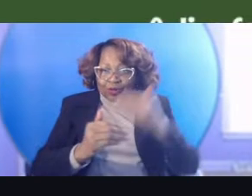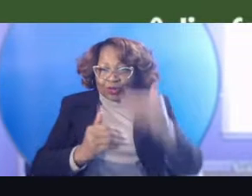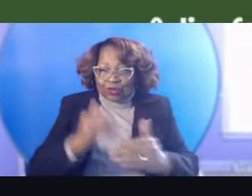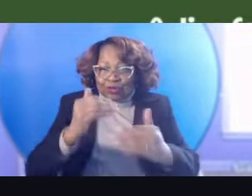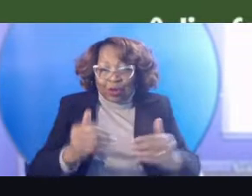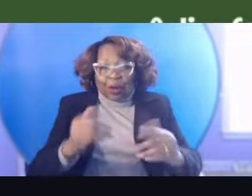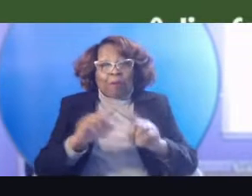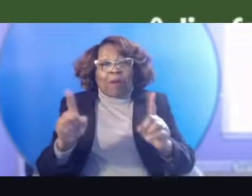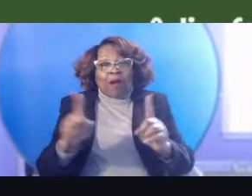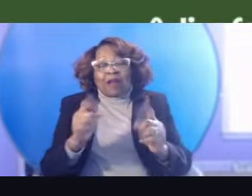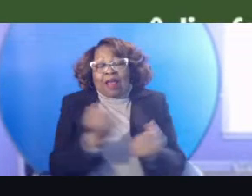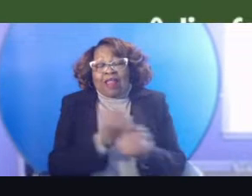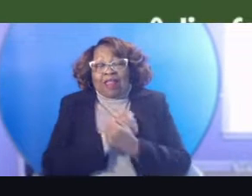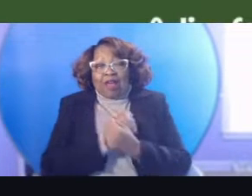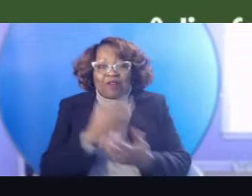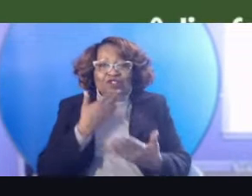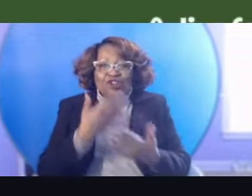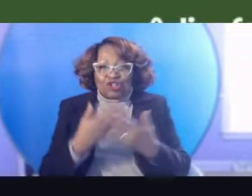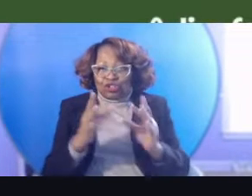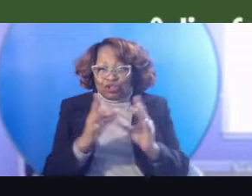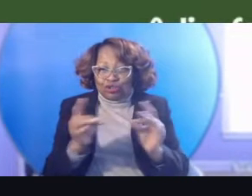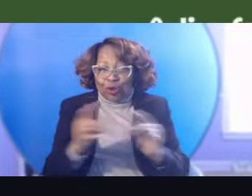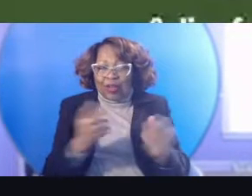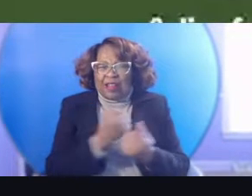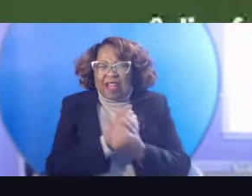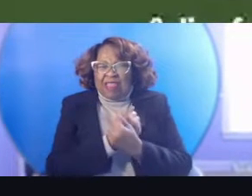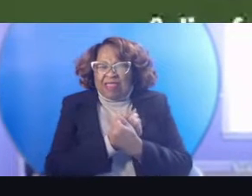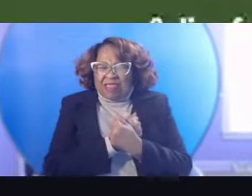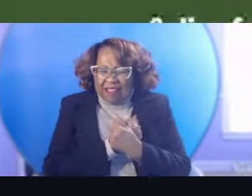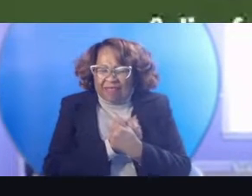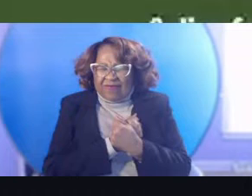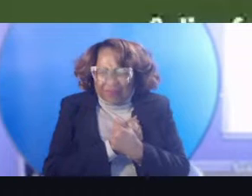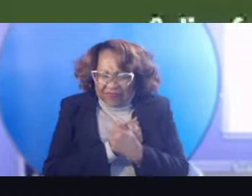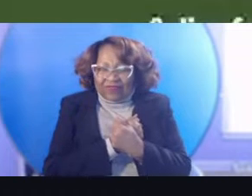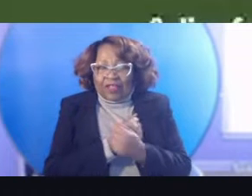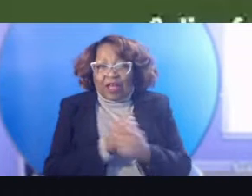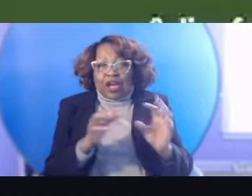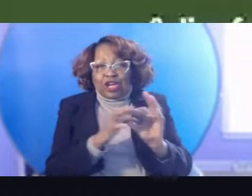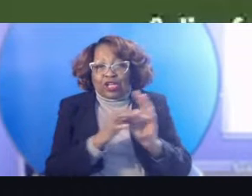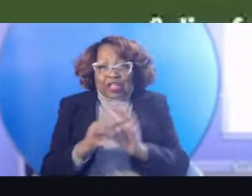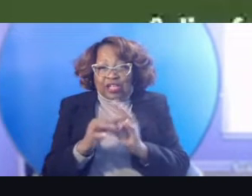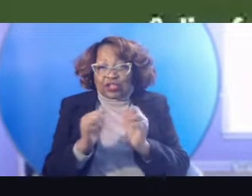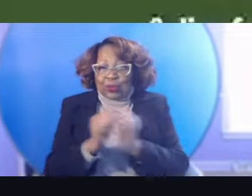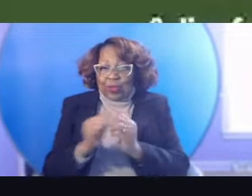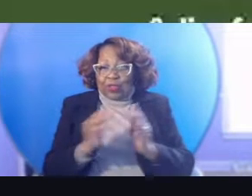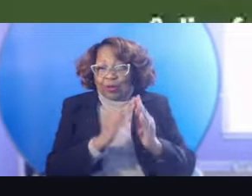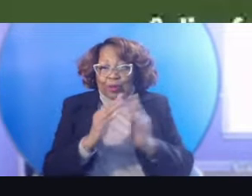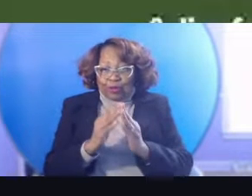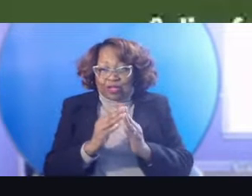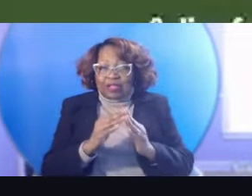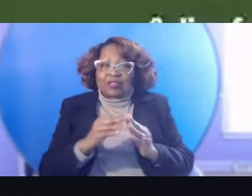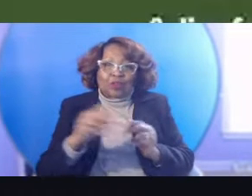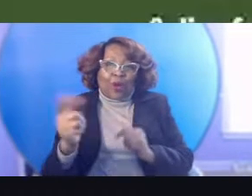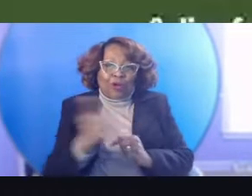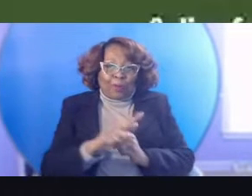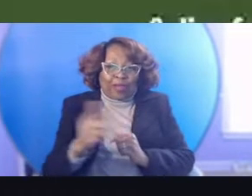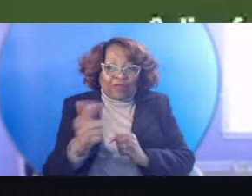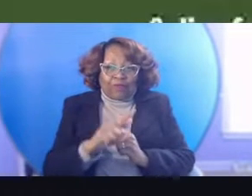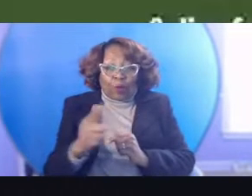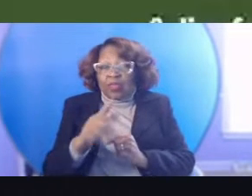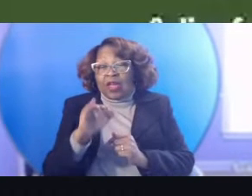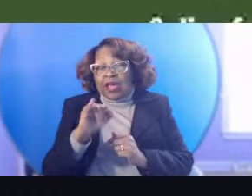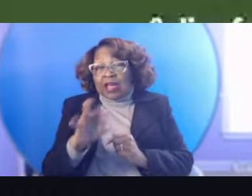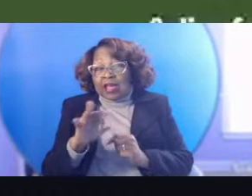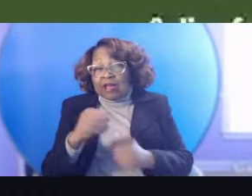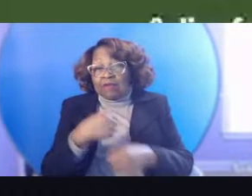I love, love, love having interaction from our community. So I'll pop back and forth. Um, if it makes any of you, uh,